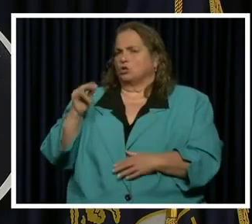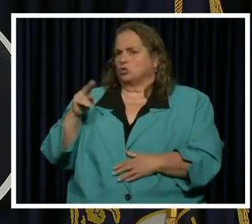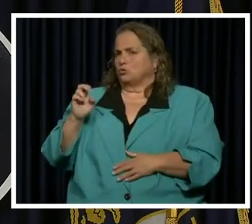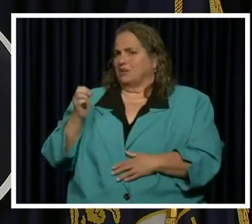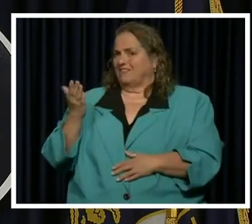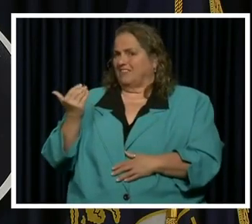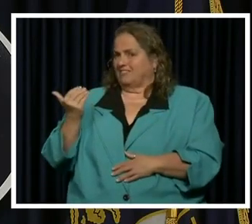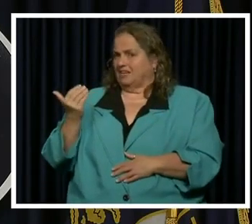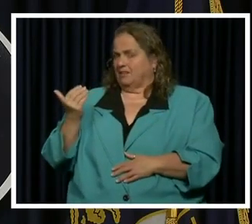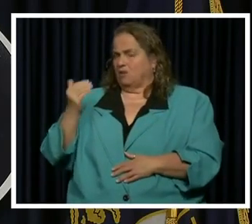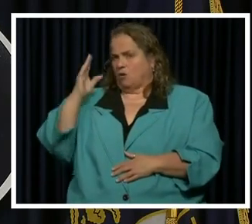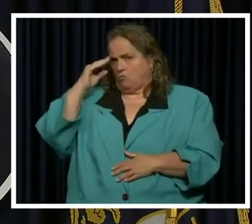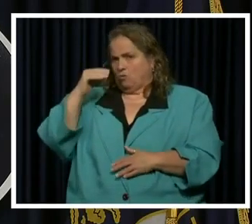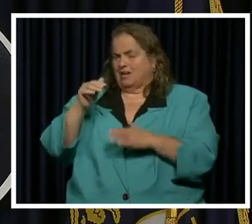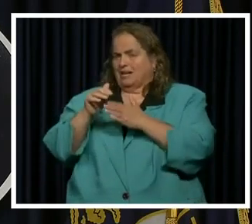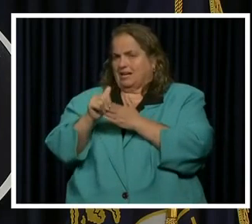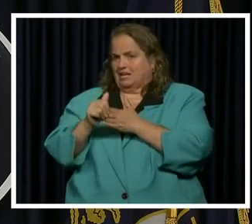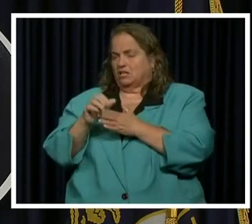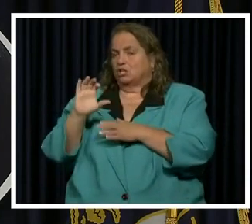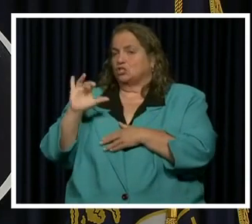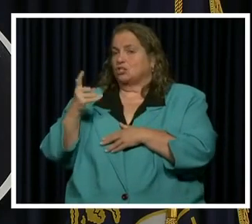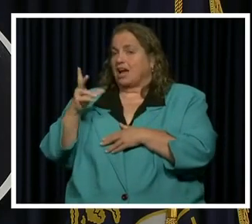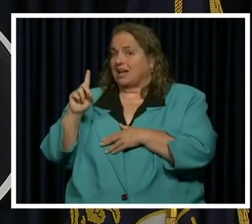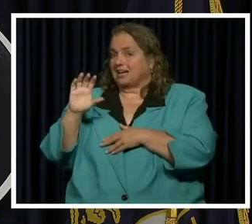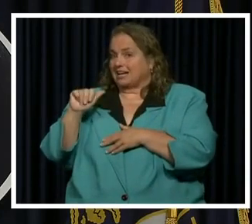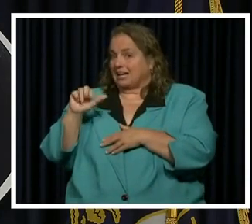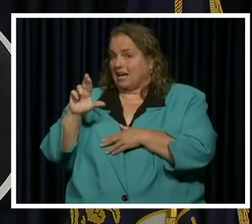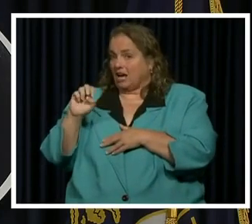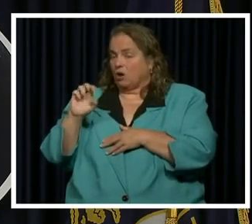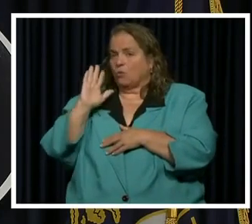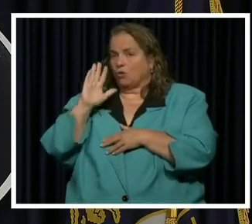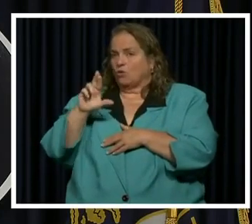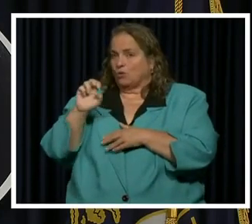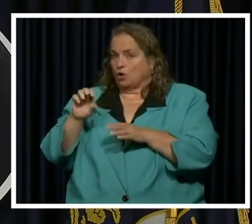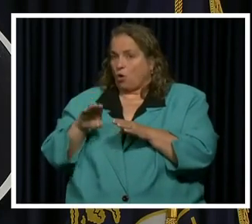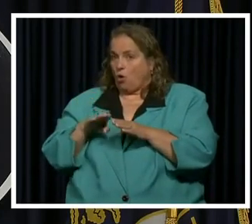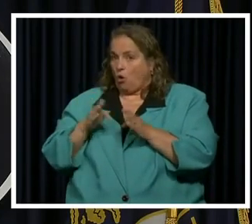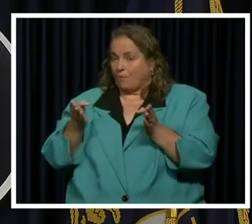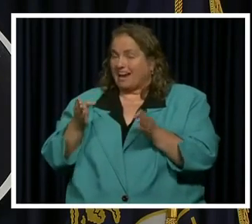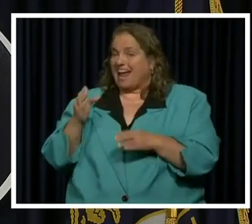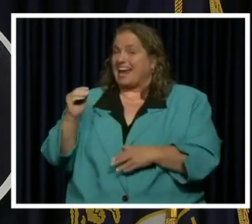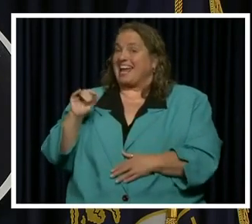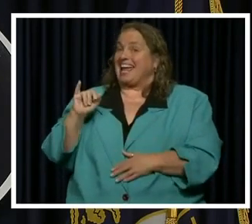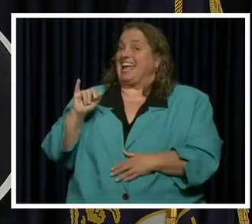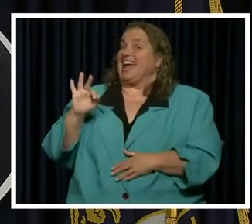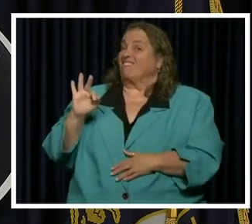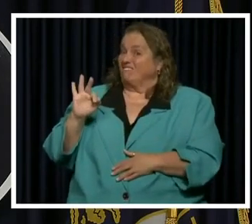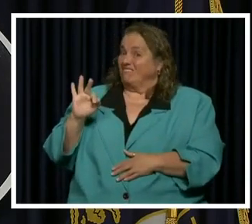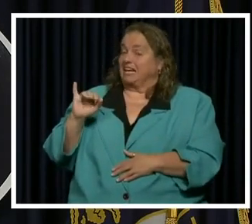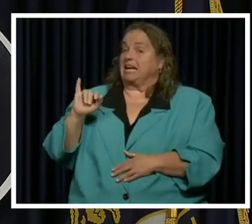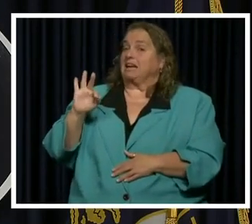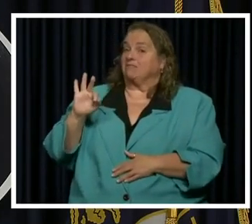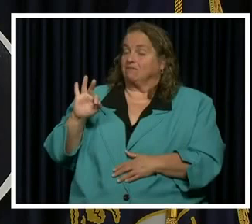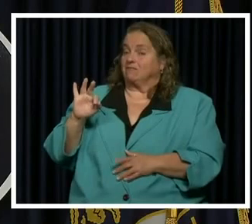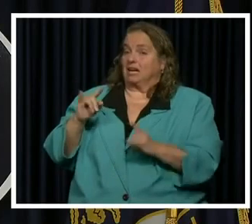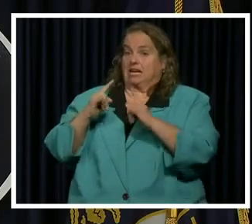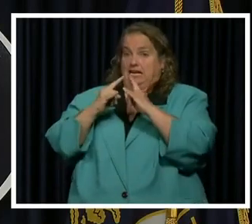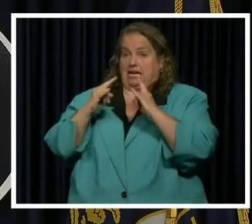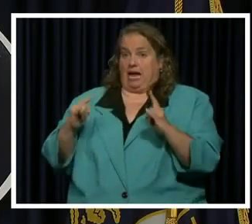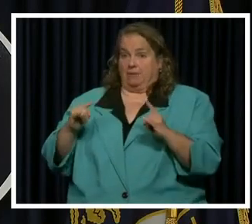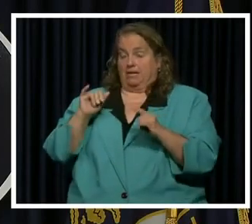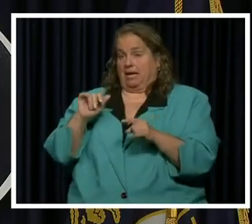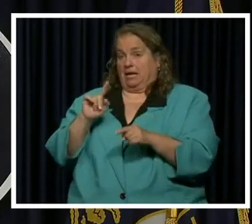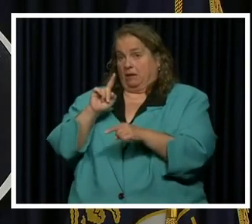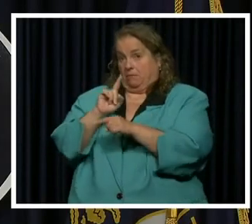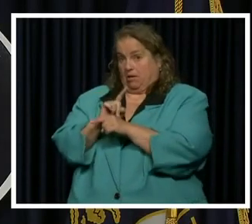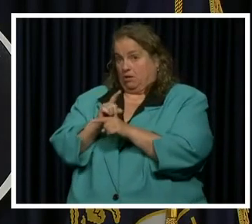is out by the end of this week, childcare is going to reopen. And if camps can meet the requirements